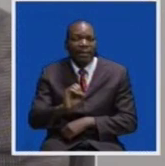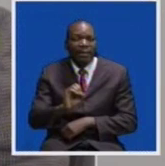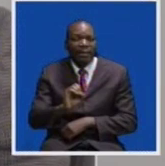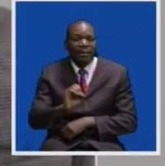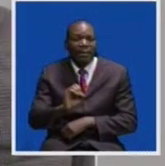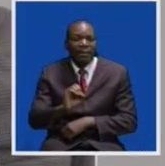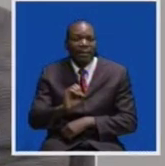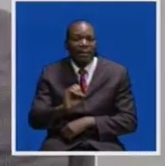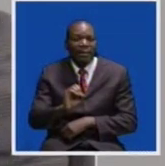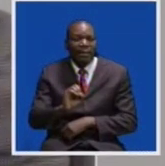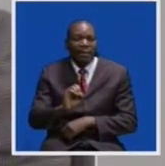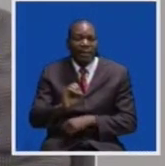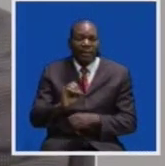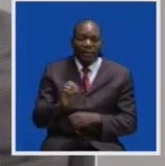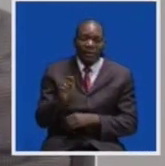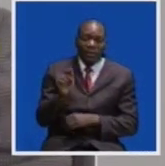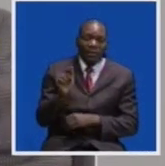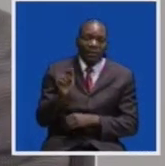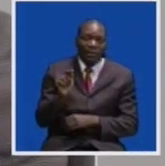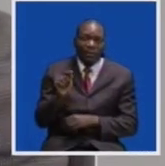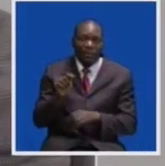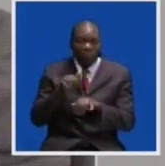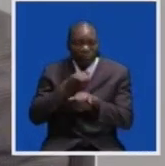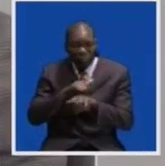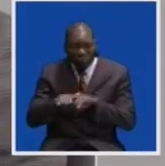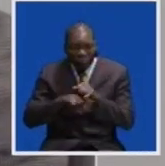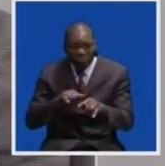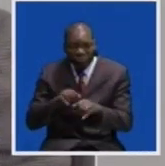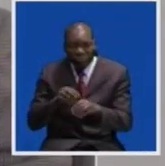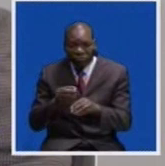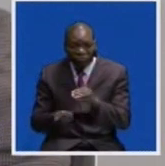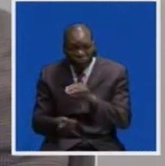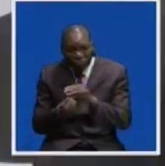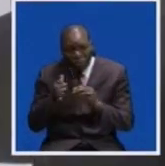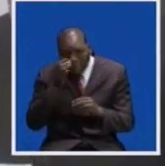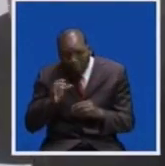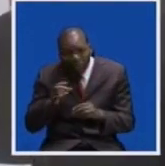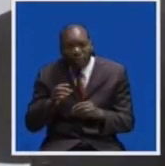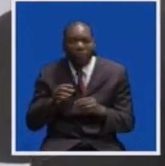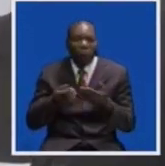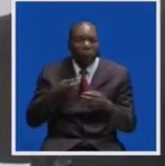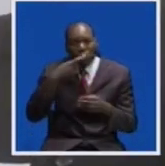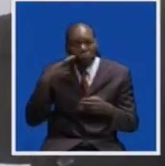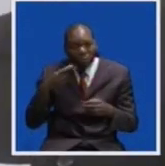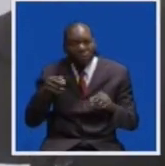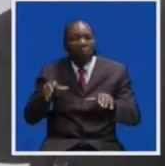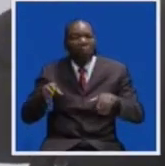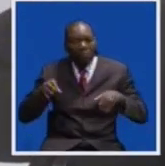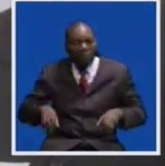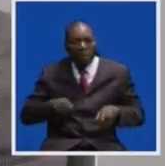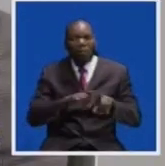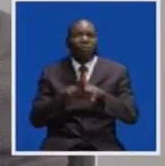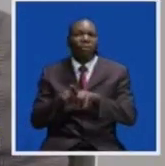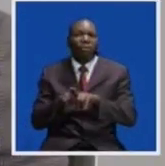which is just bribery, corruption, theft, and misappropriation. It was followed